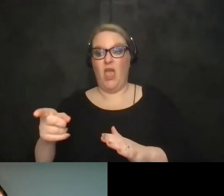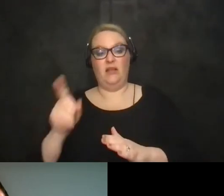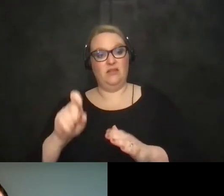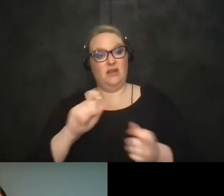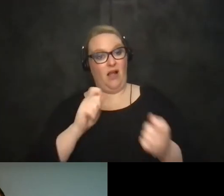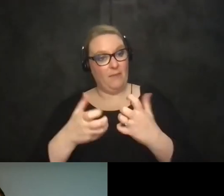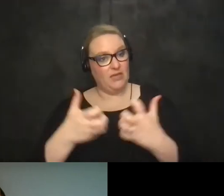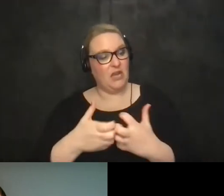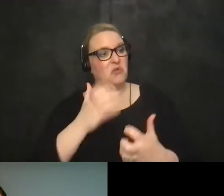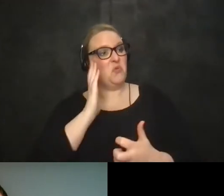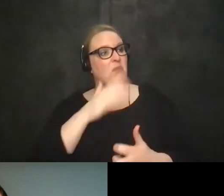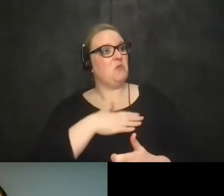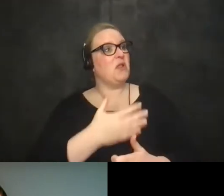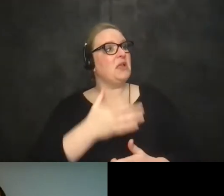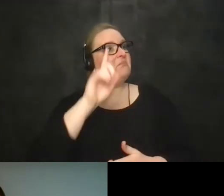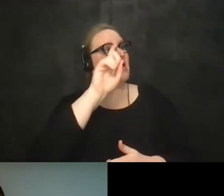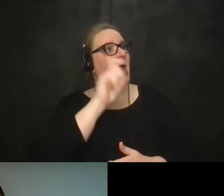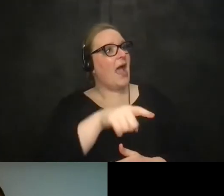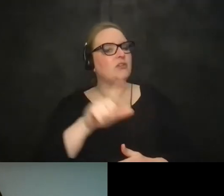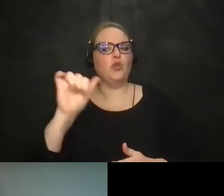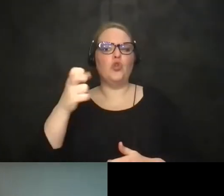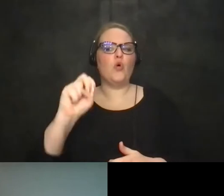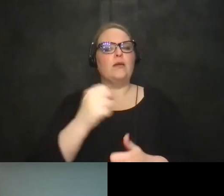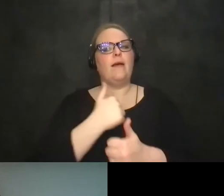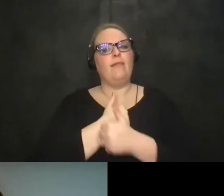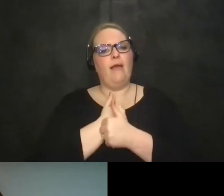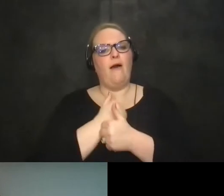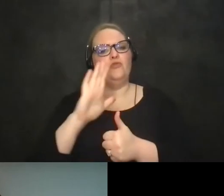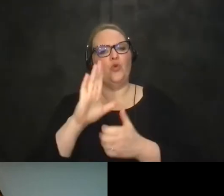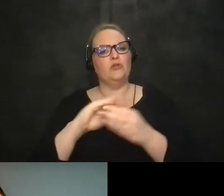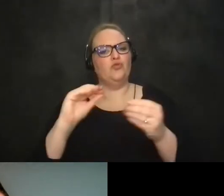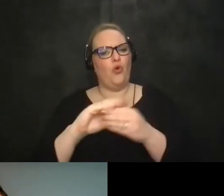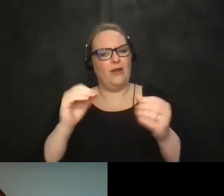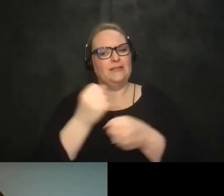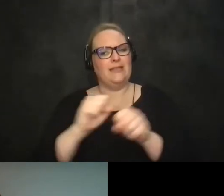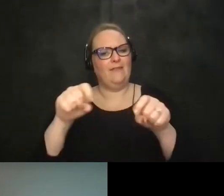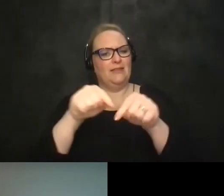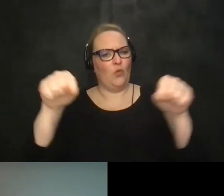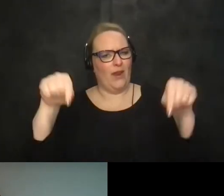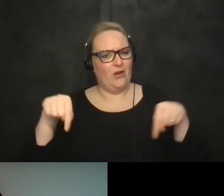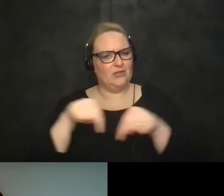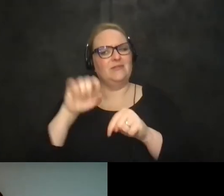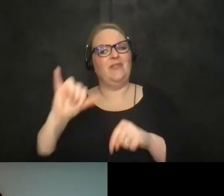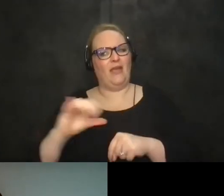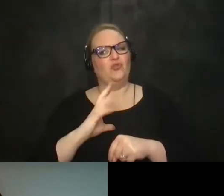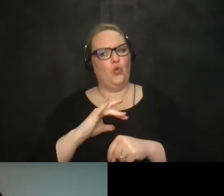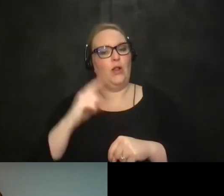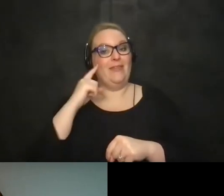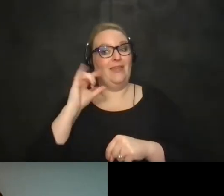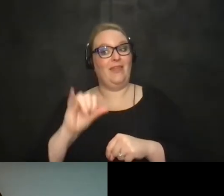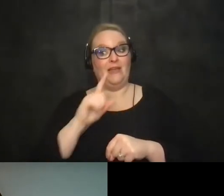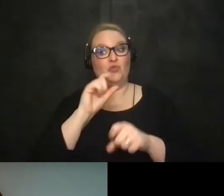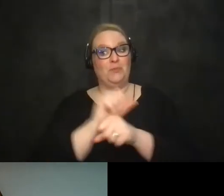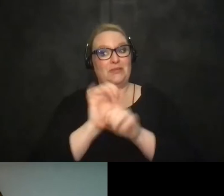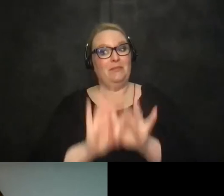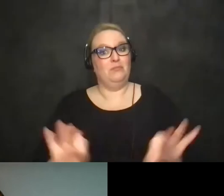and again i i just have to say lauren i love that story about the safety square i think that's really cool and i think that that's really important that we just start